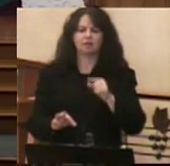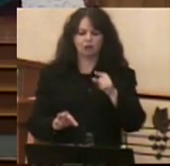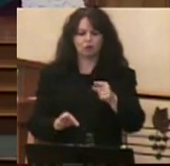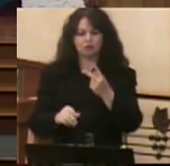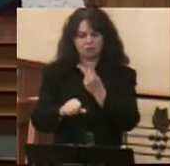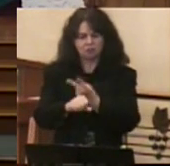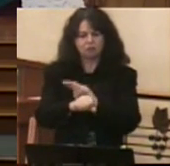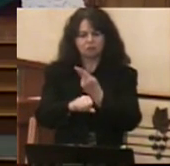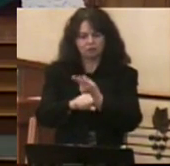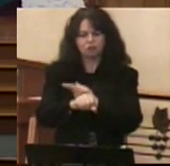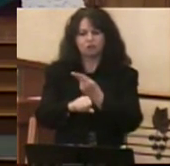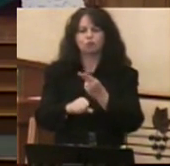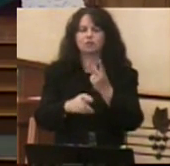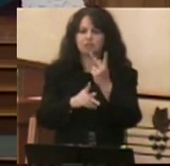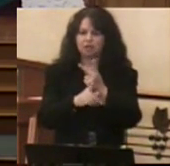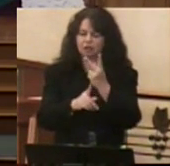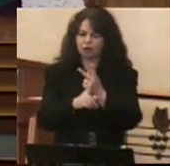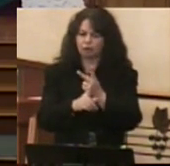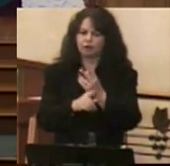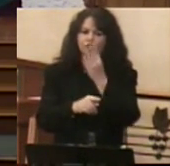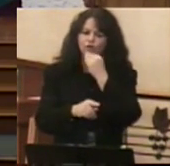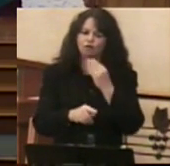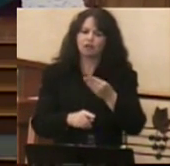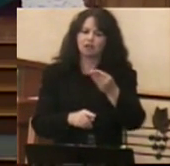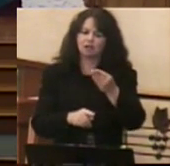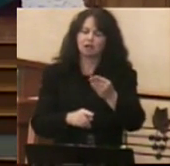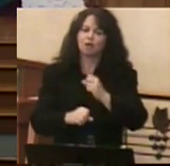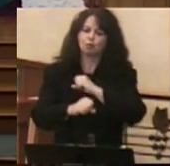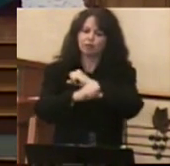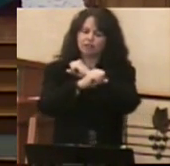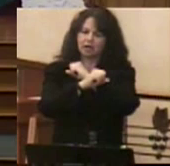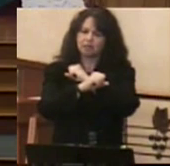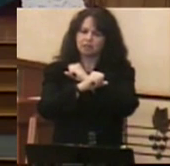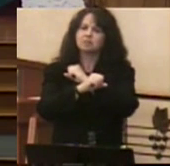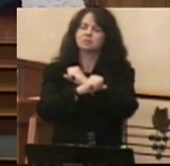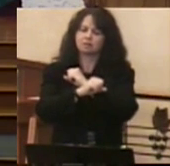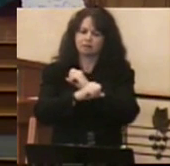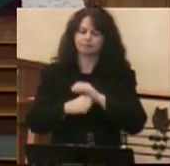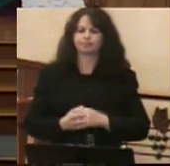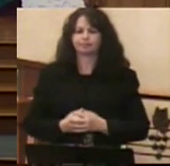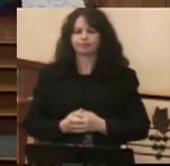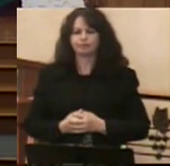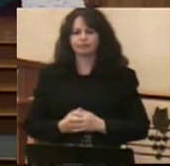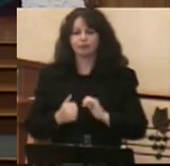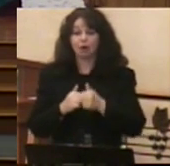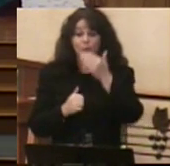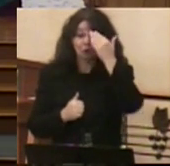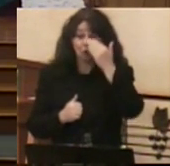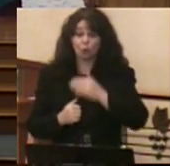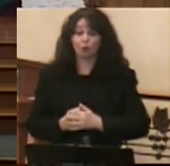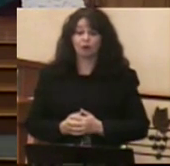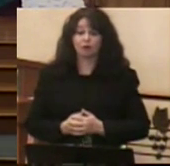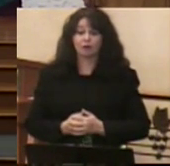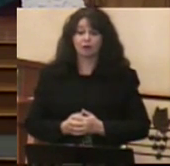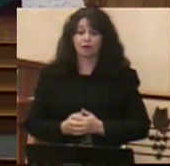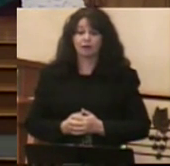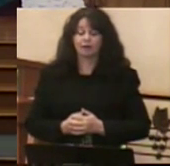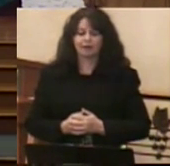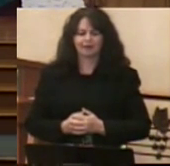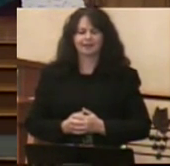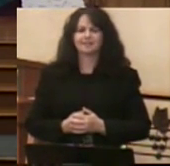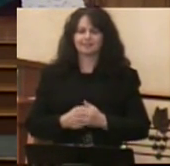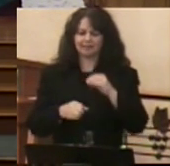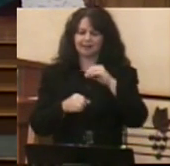midst of challenges. How do we know this? Well, we know this because it comes up in this central